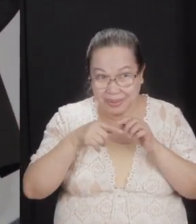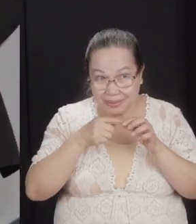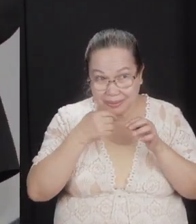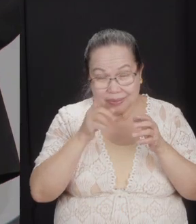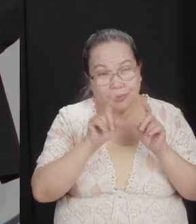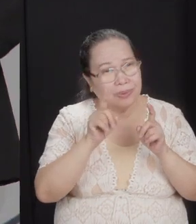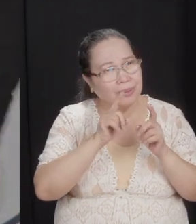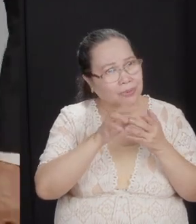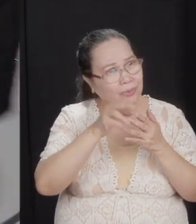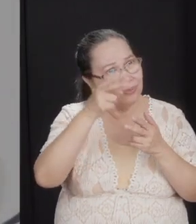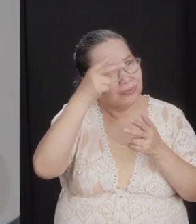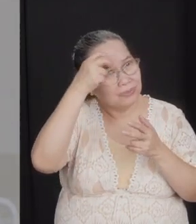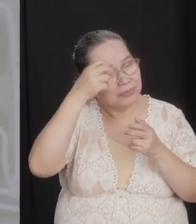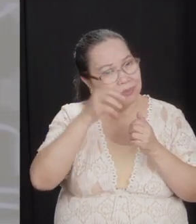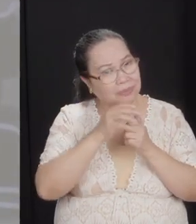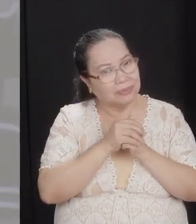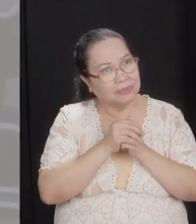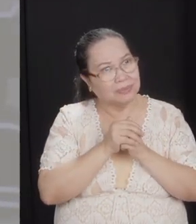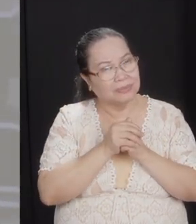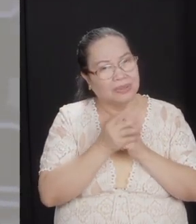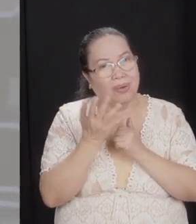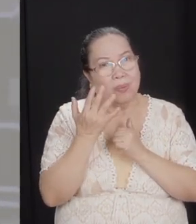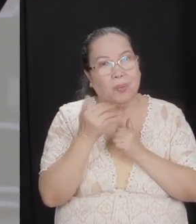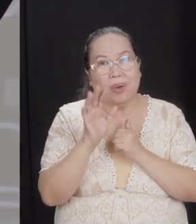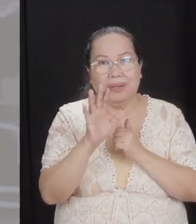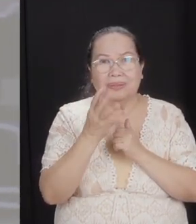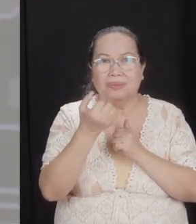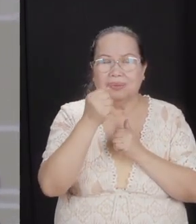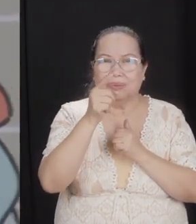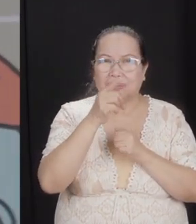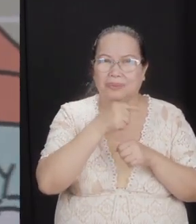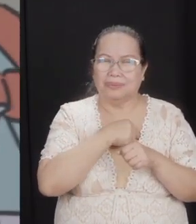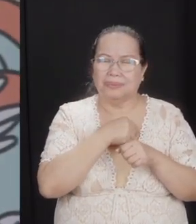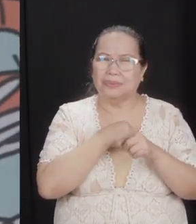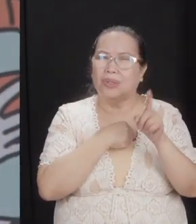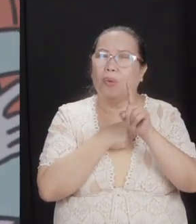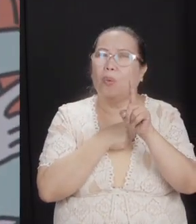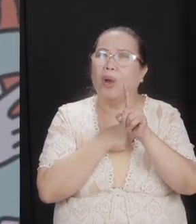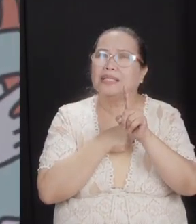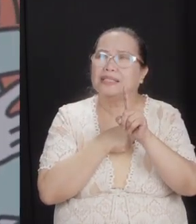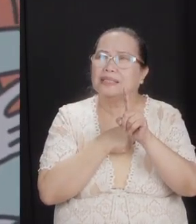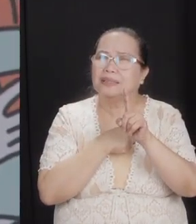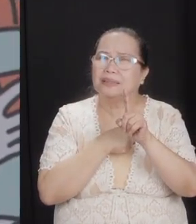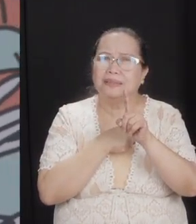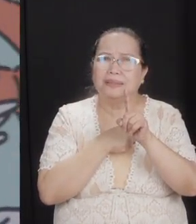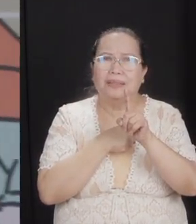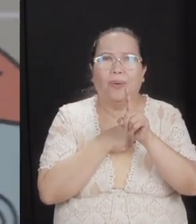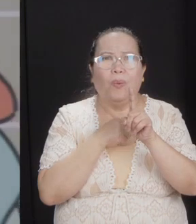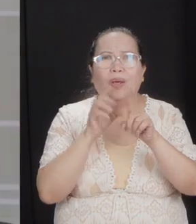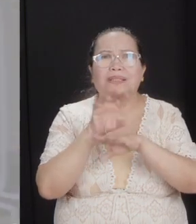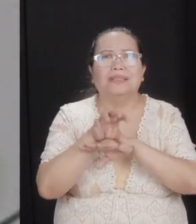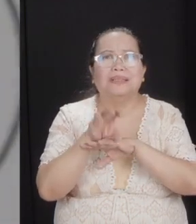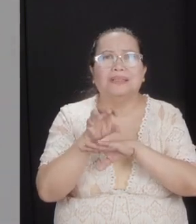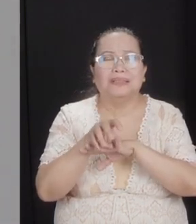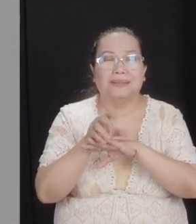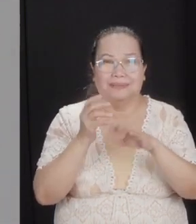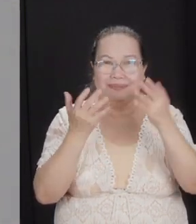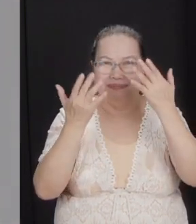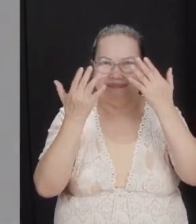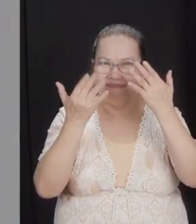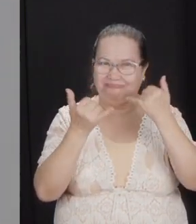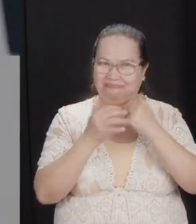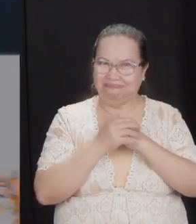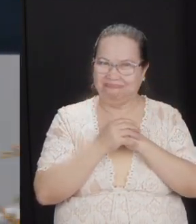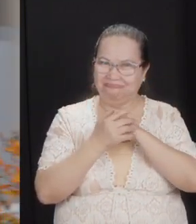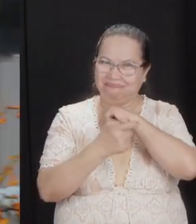Why is it that against your own conviction, what's the latest? Why? Why are we so